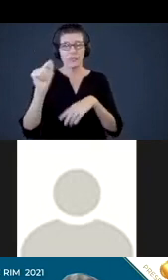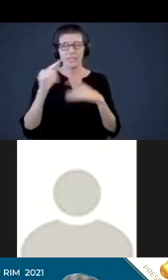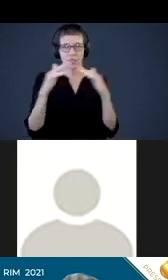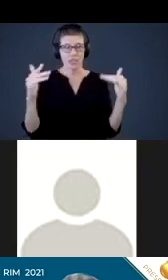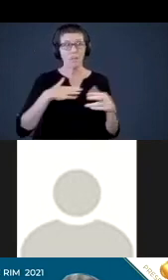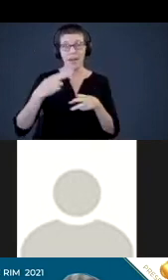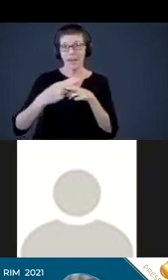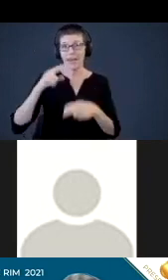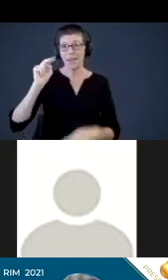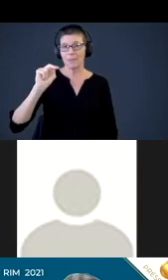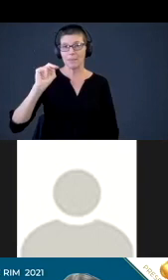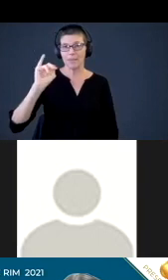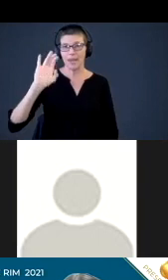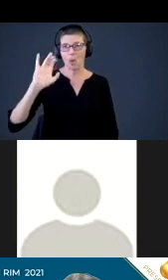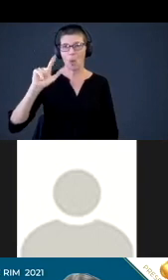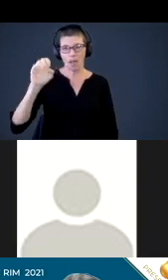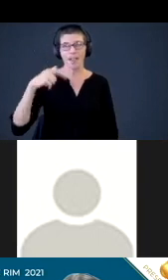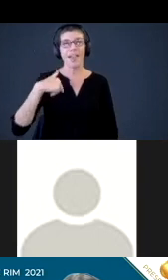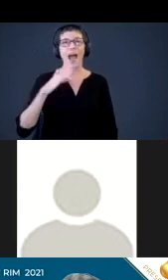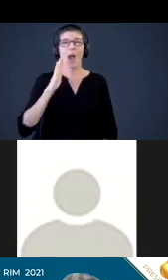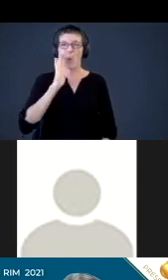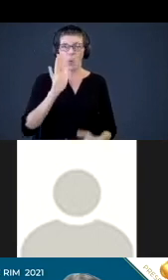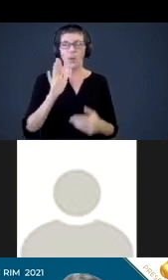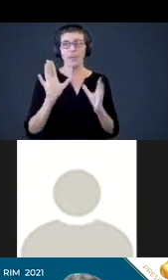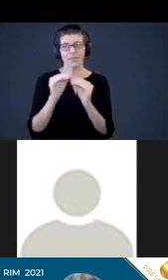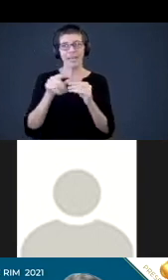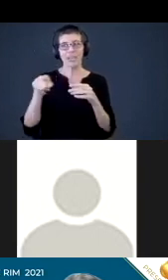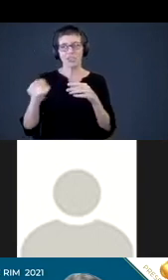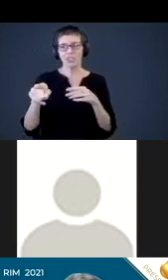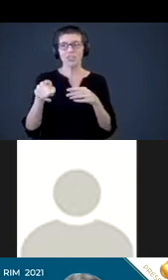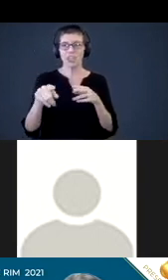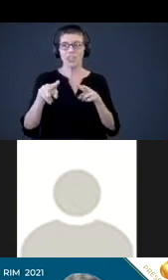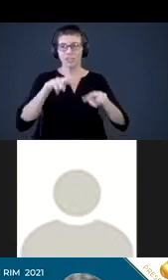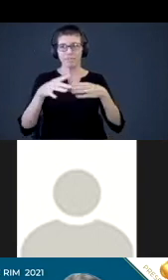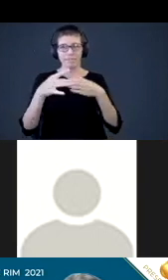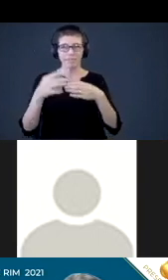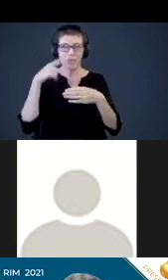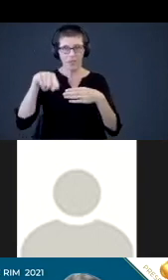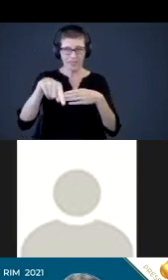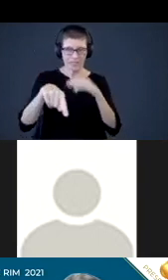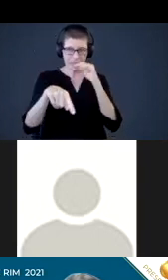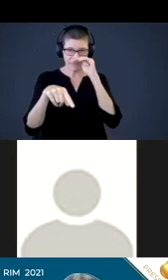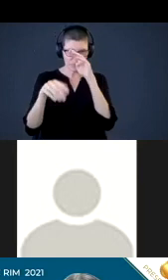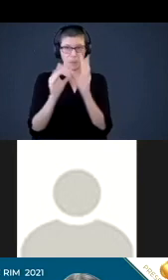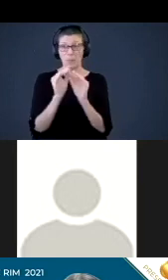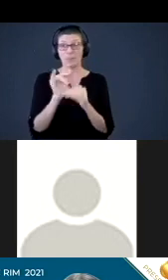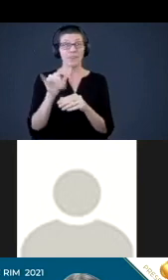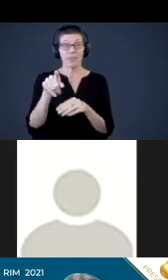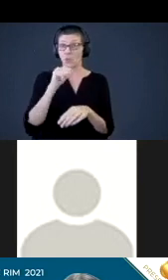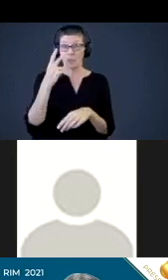I will be your session discussion for this session for this duration. And in case you don't see me,